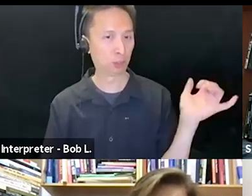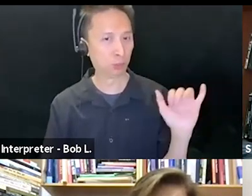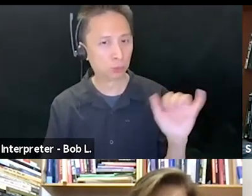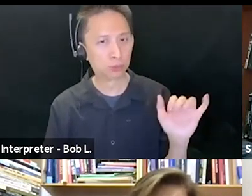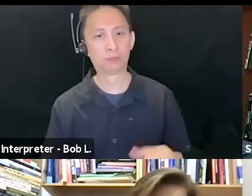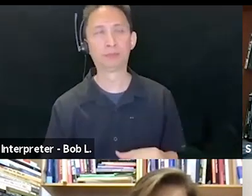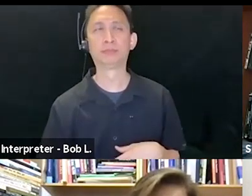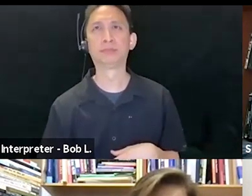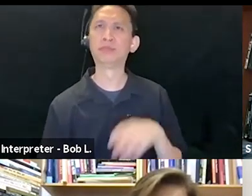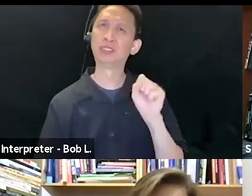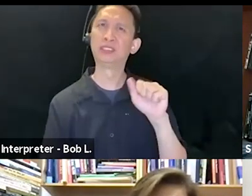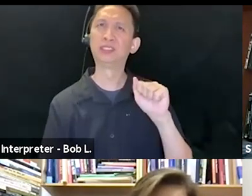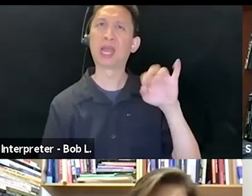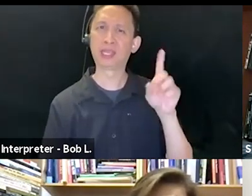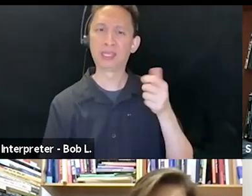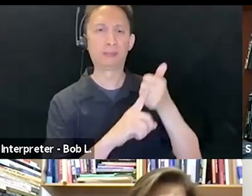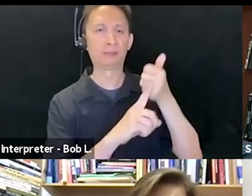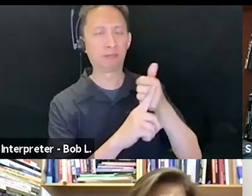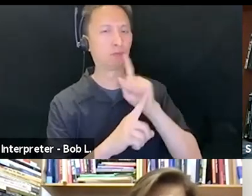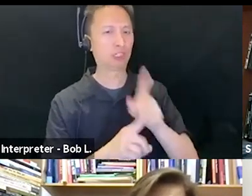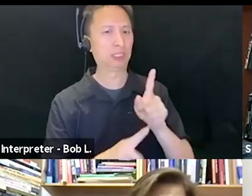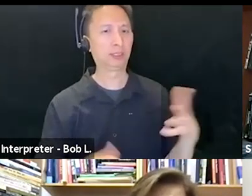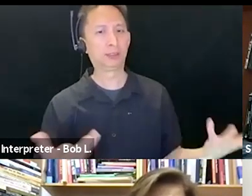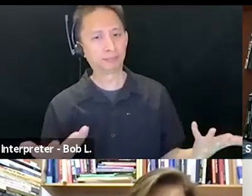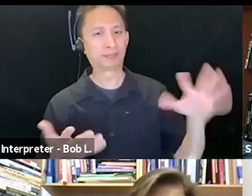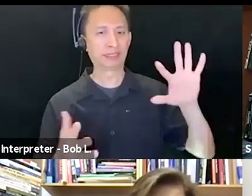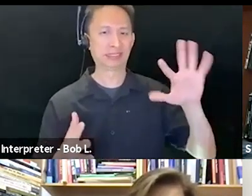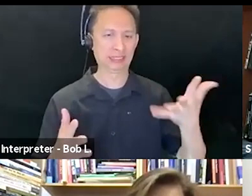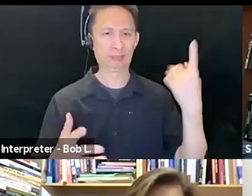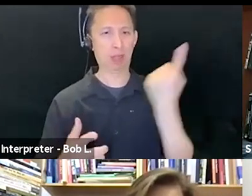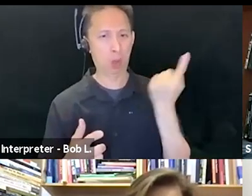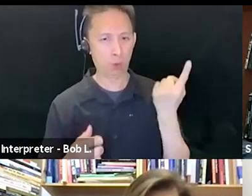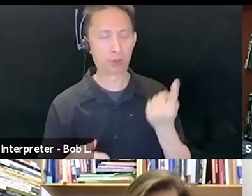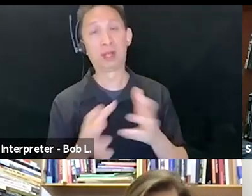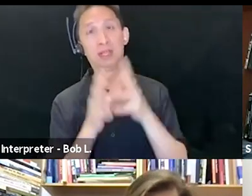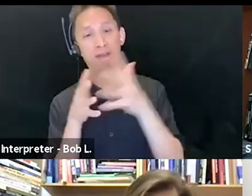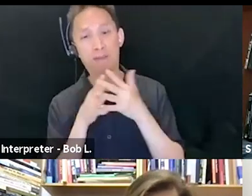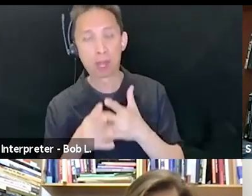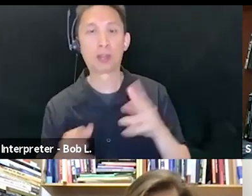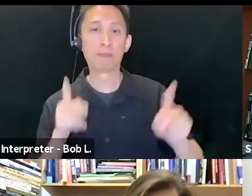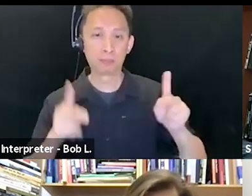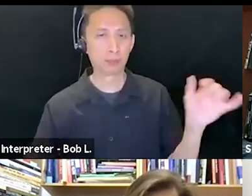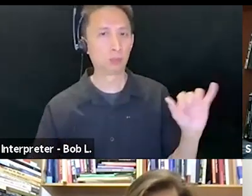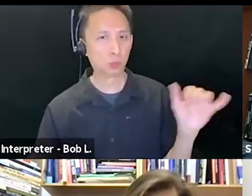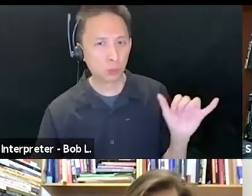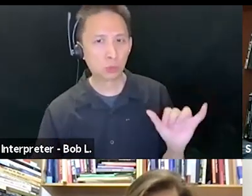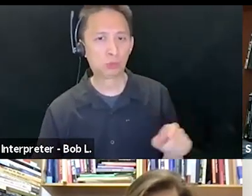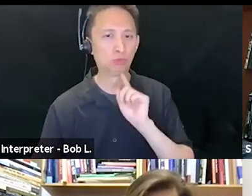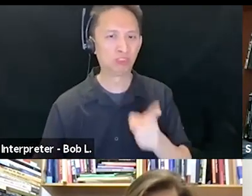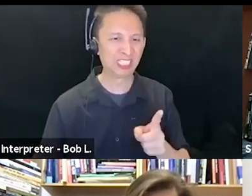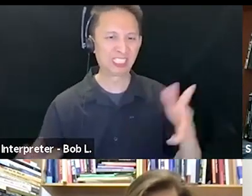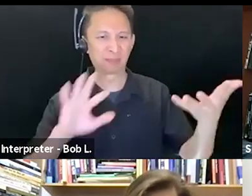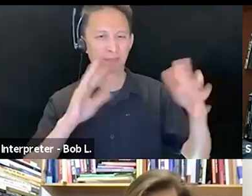academy and much of American and European public intellectual exchange, he set the example of remaining always